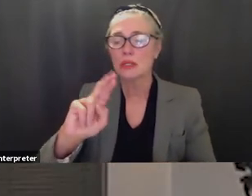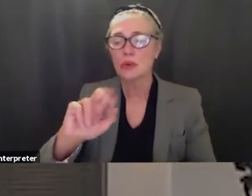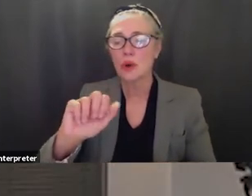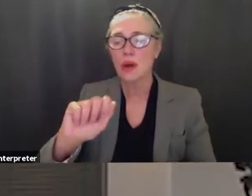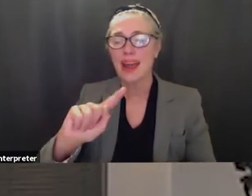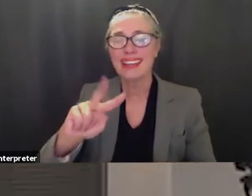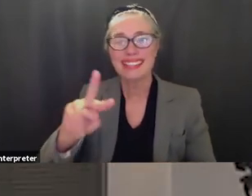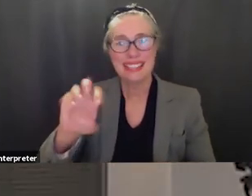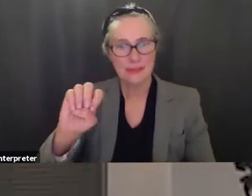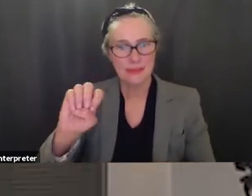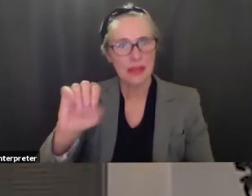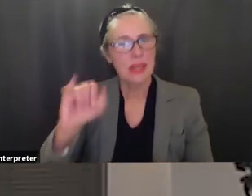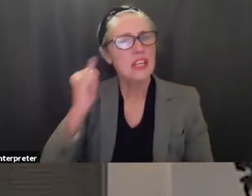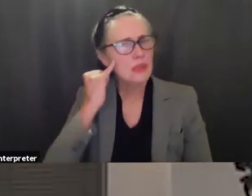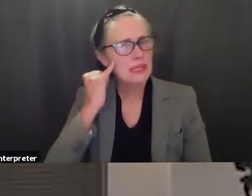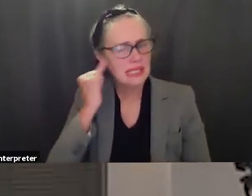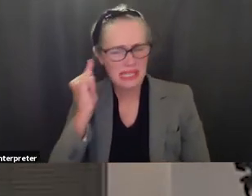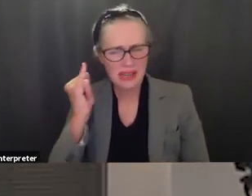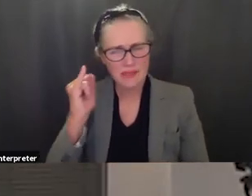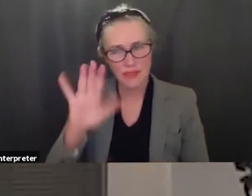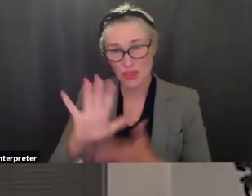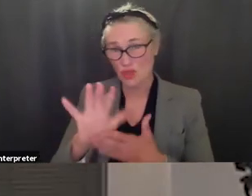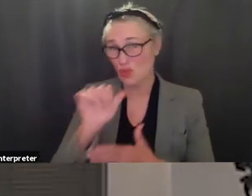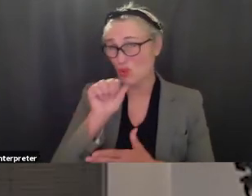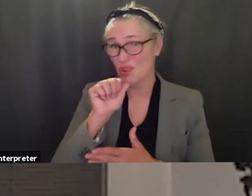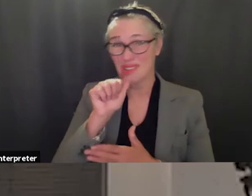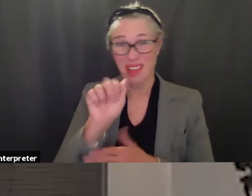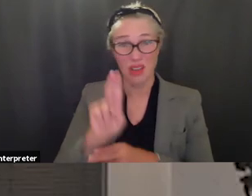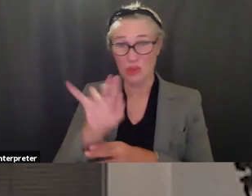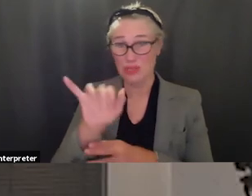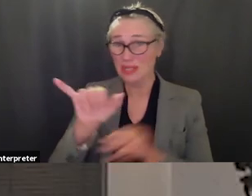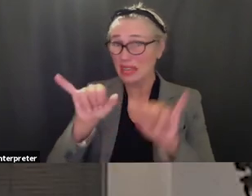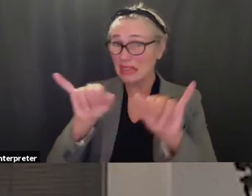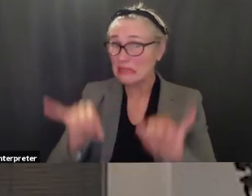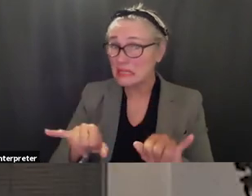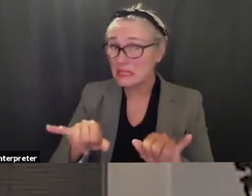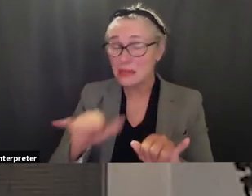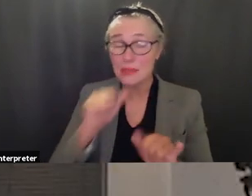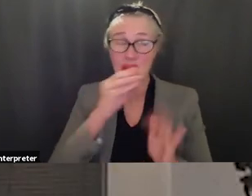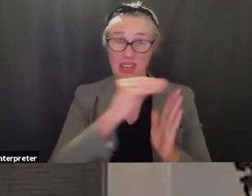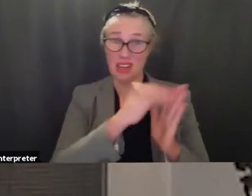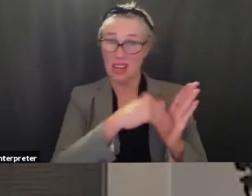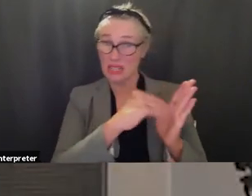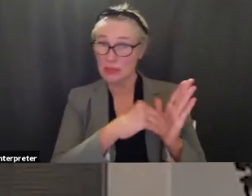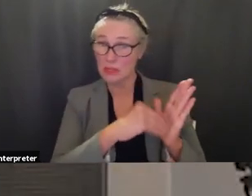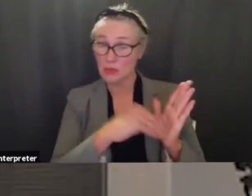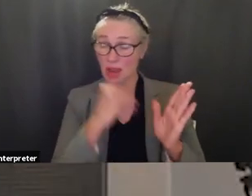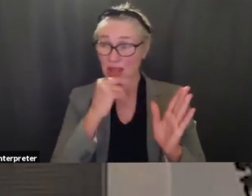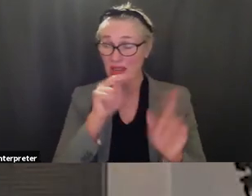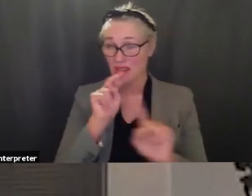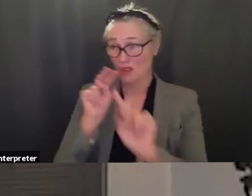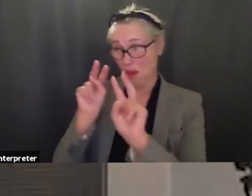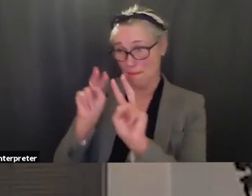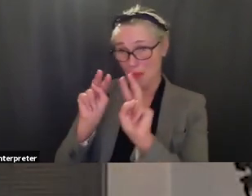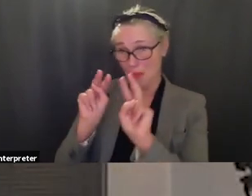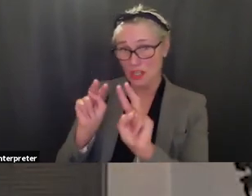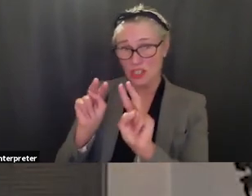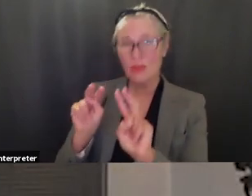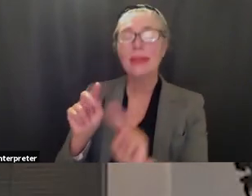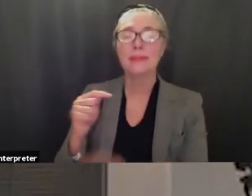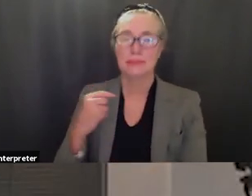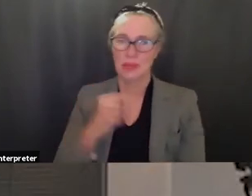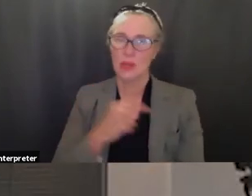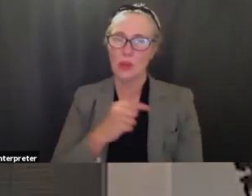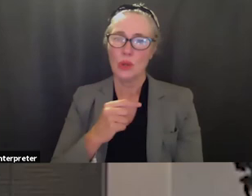school isn't utilizing those systems for um track and monitoring um we're going to see